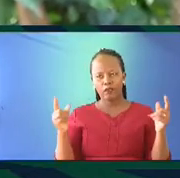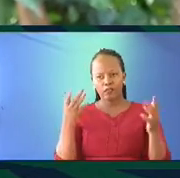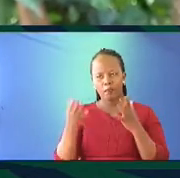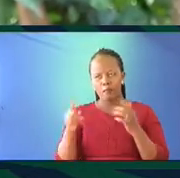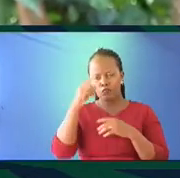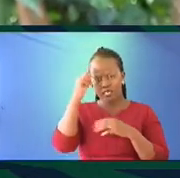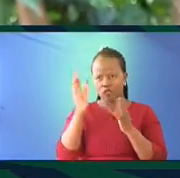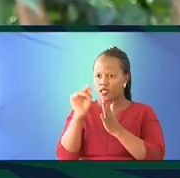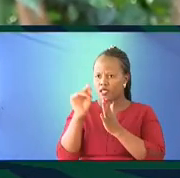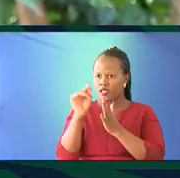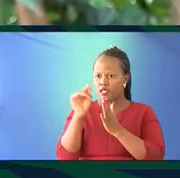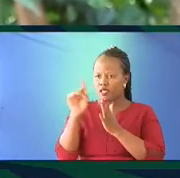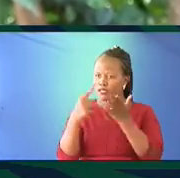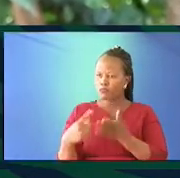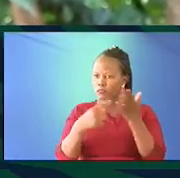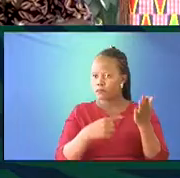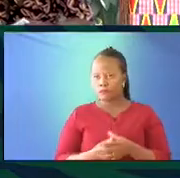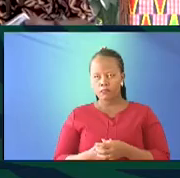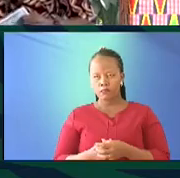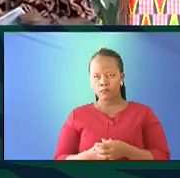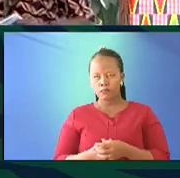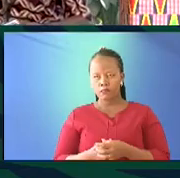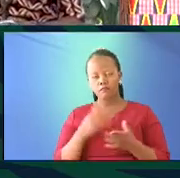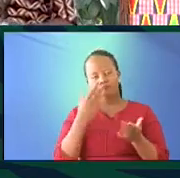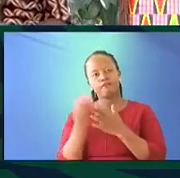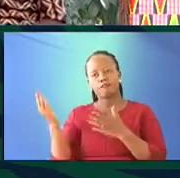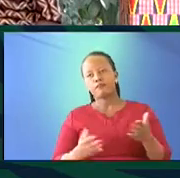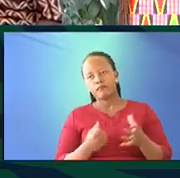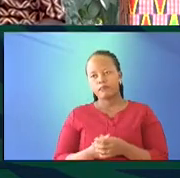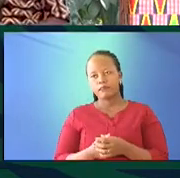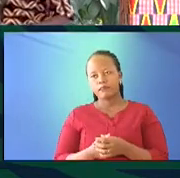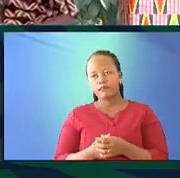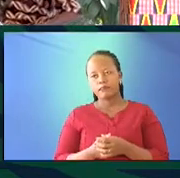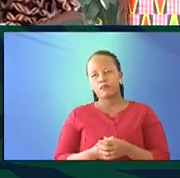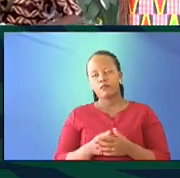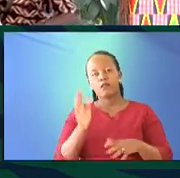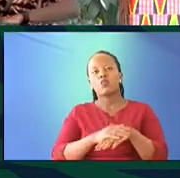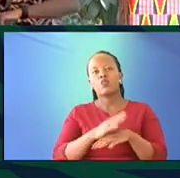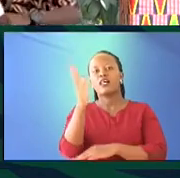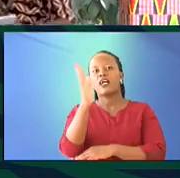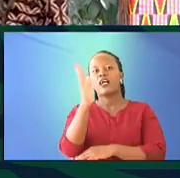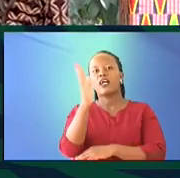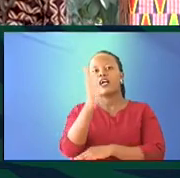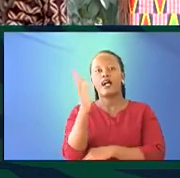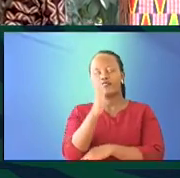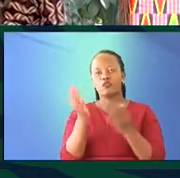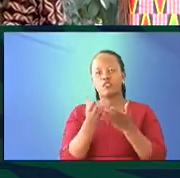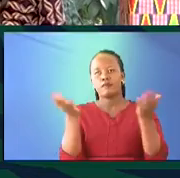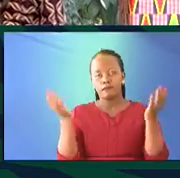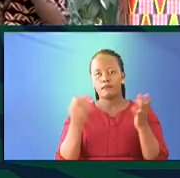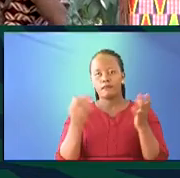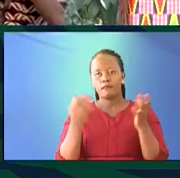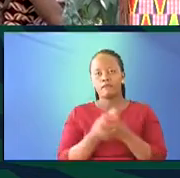we might start with that conversation, Prof, if you don't mind. Thank you very much. Welcome. Thank you very much. Good afternoon. It's already afternoon to everyone.